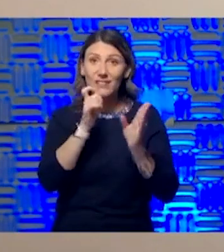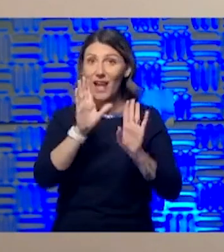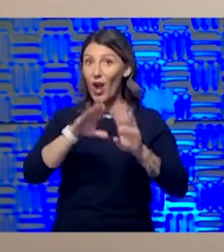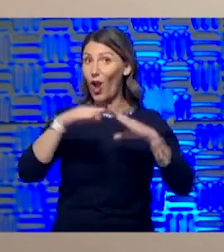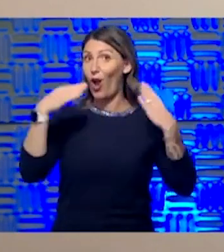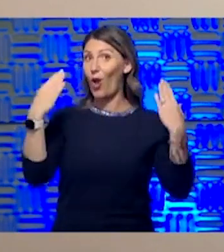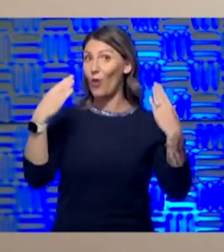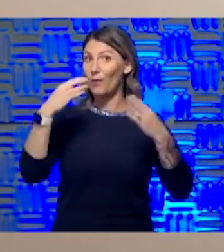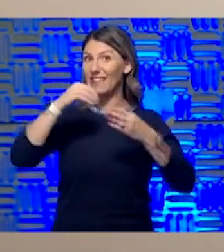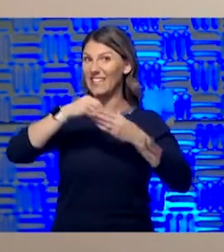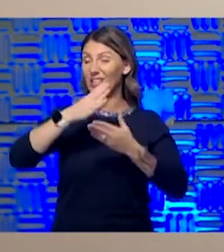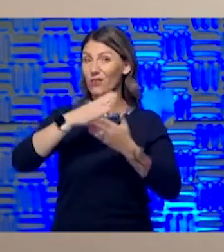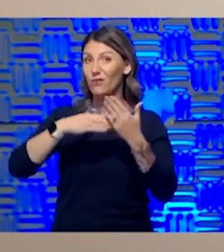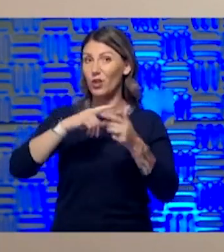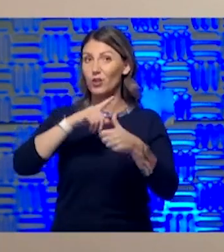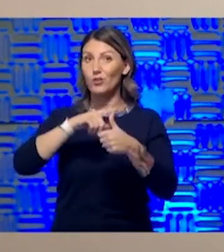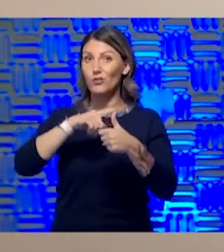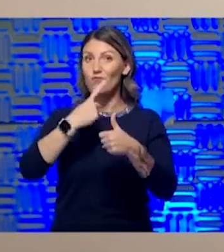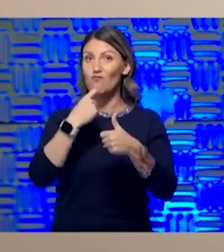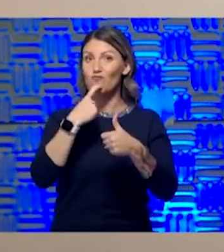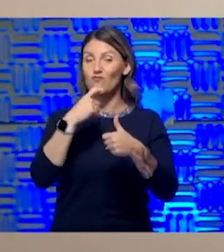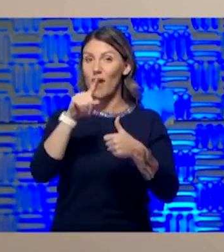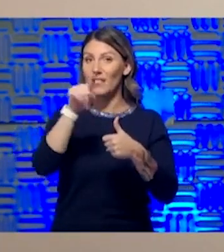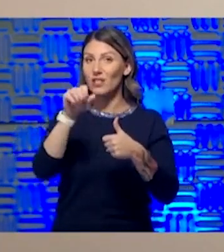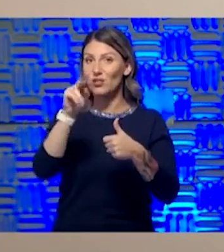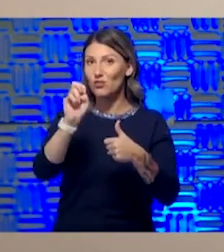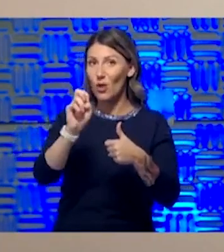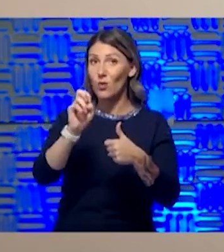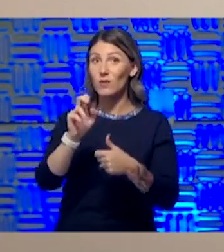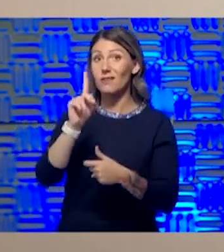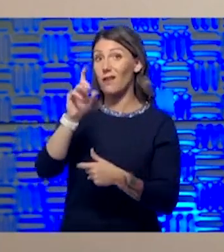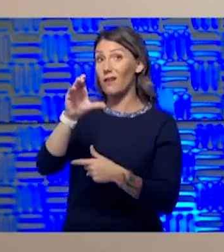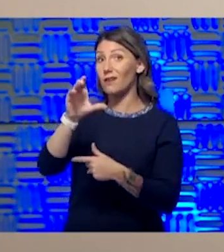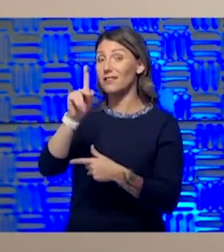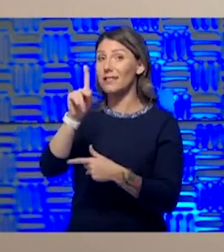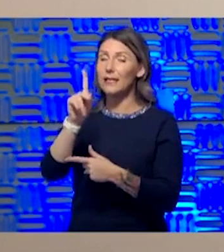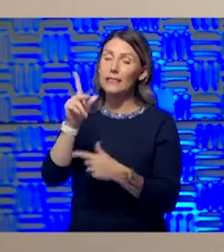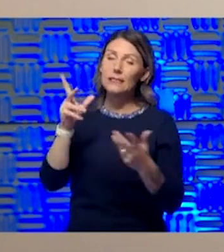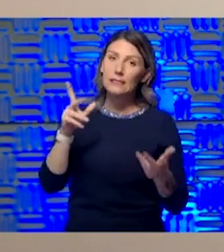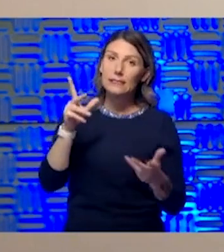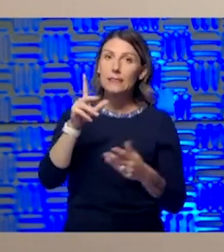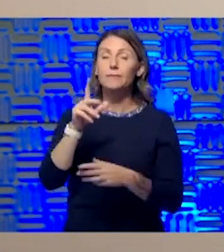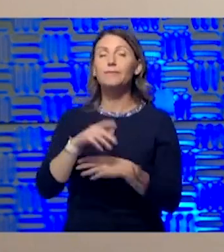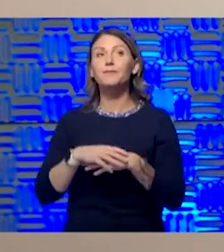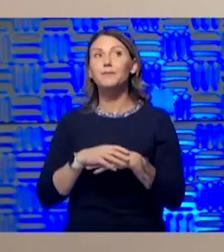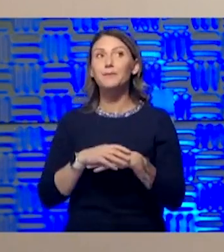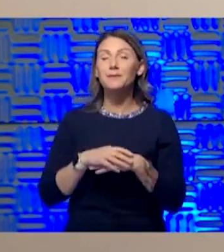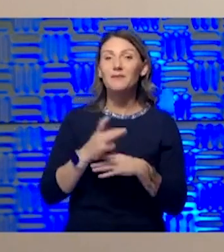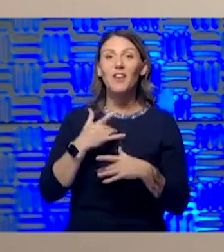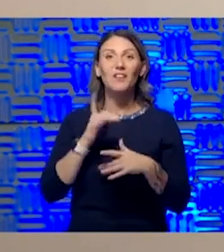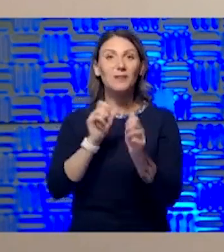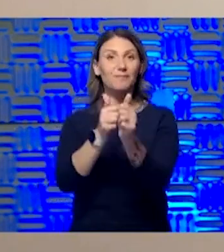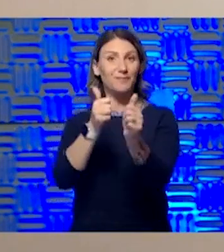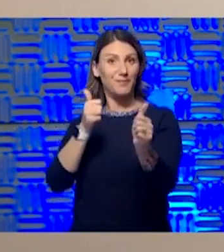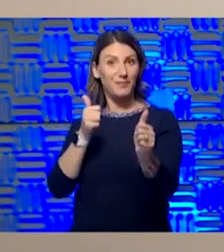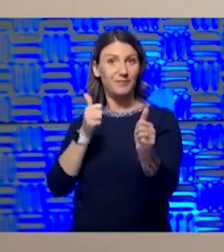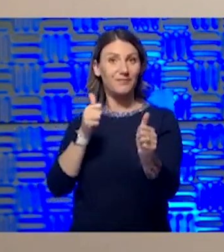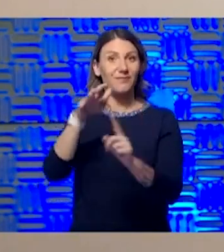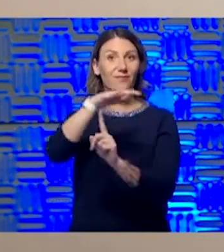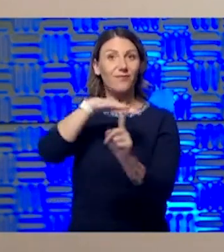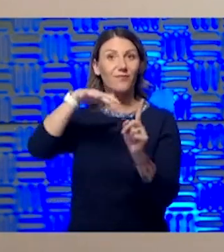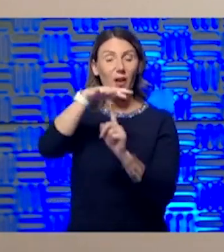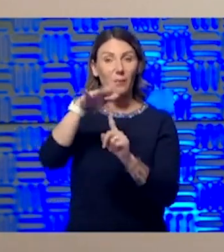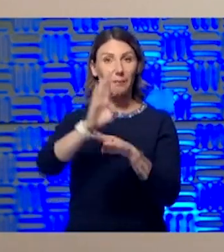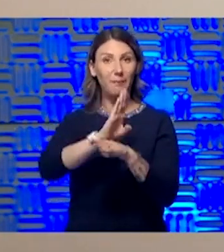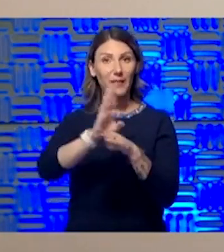open in that first red zone. So in Kansas City, Kansas, we feel like staying away from environments like that is